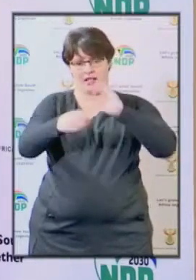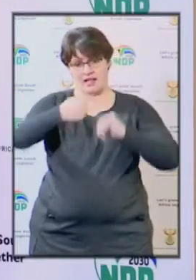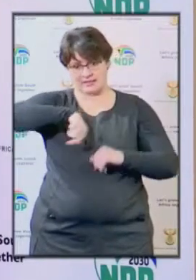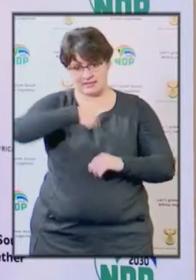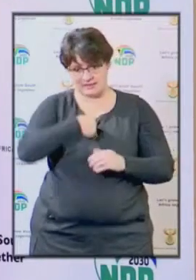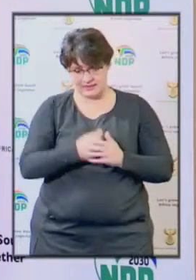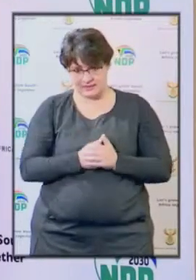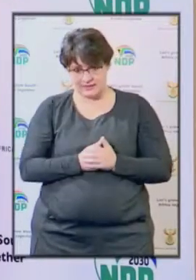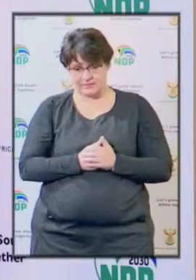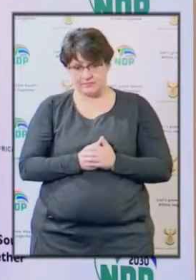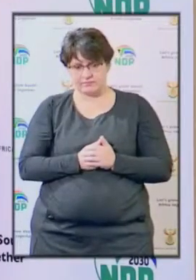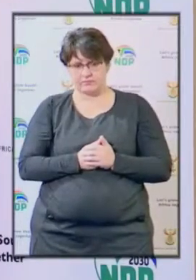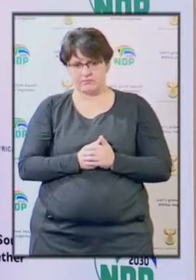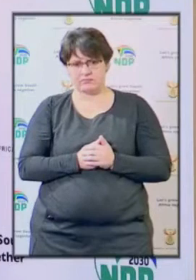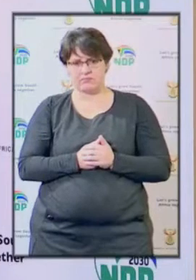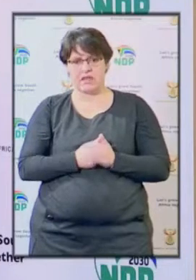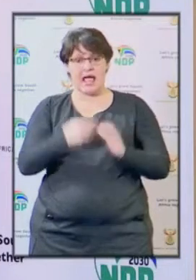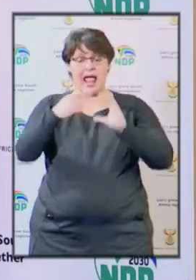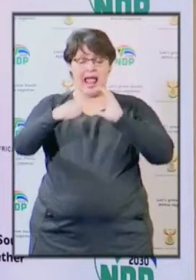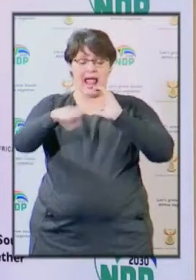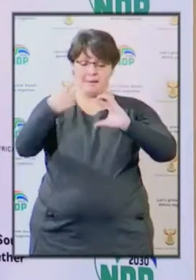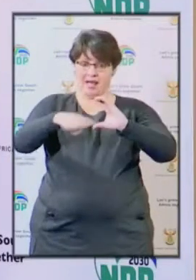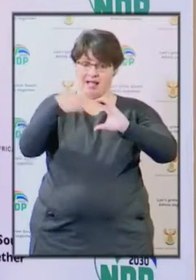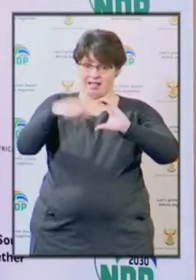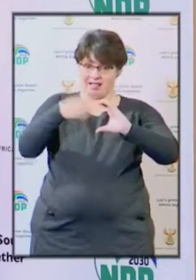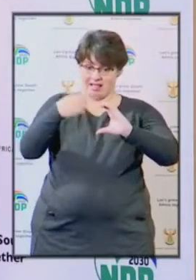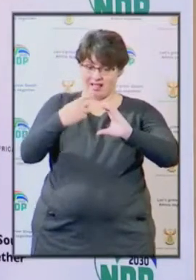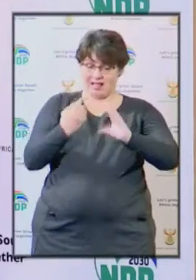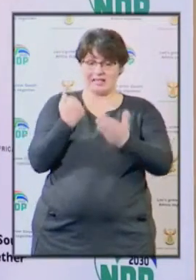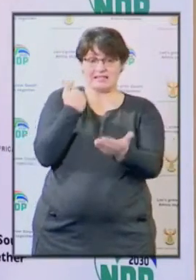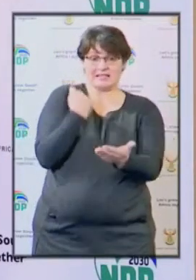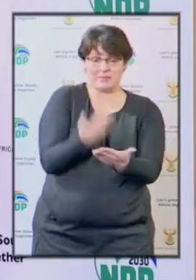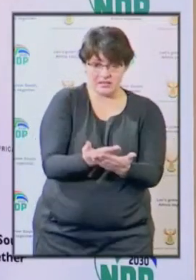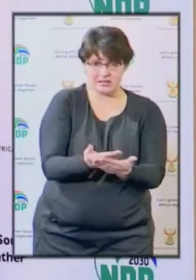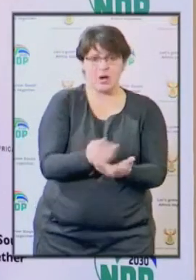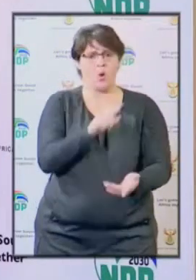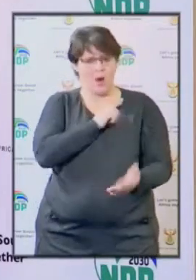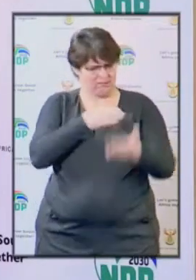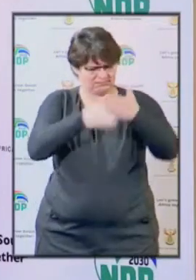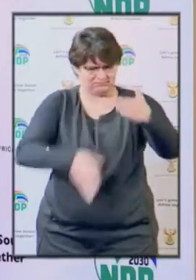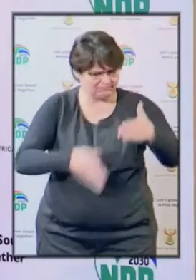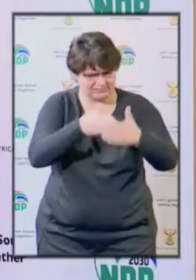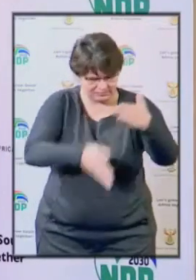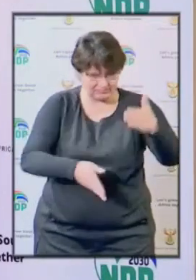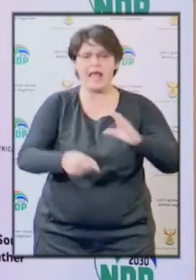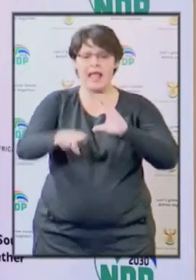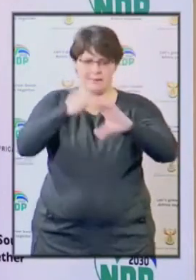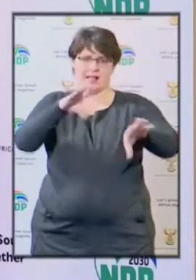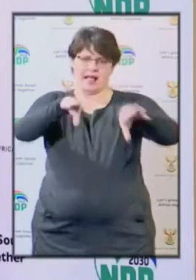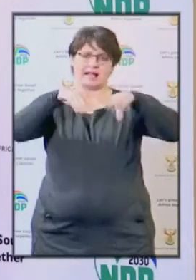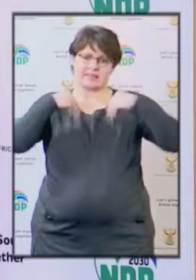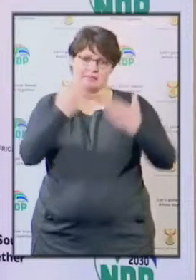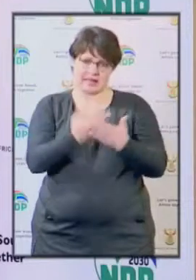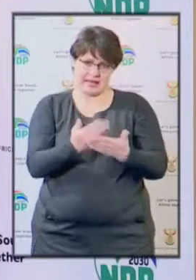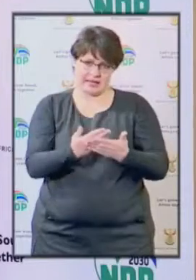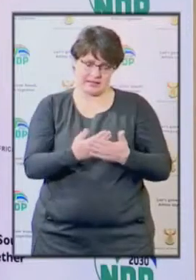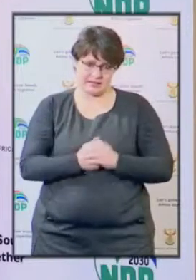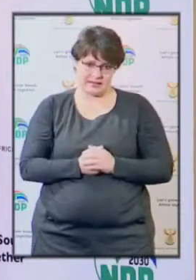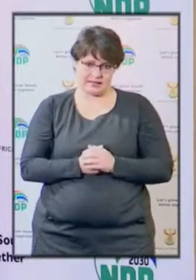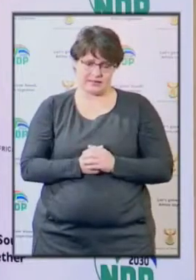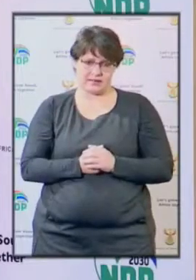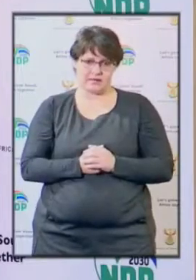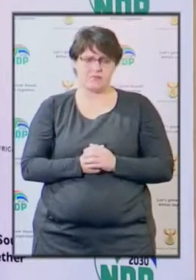The department will accept all email submissions in case you've been battling with the system. But today,